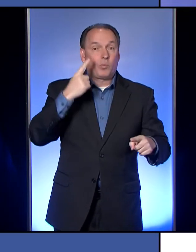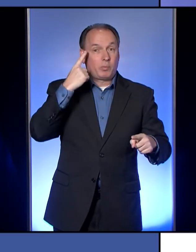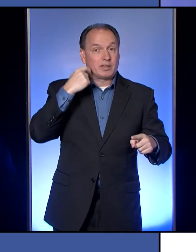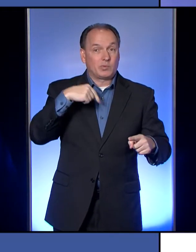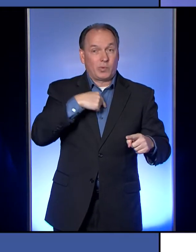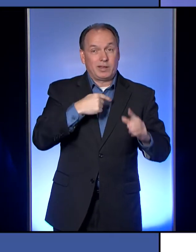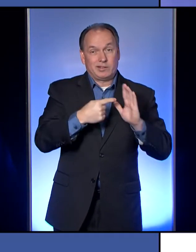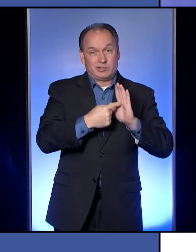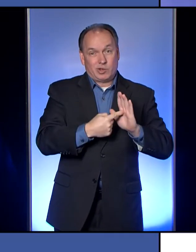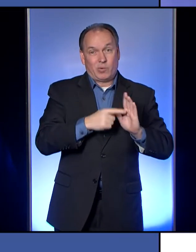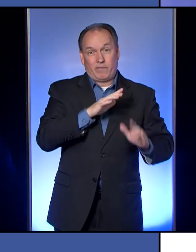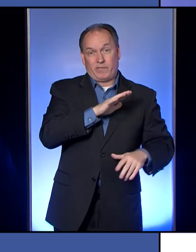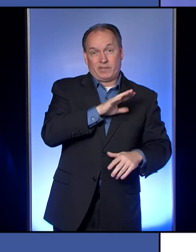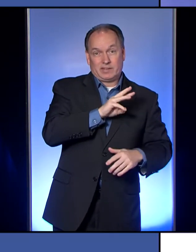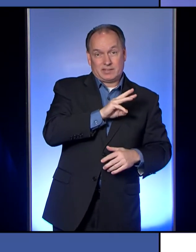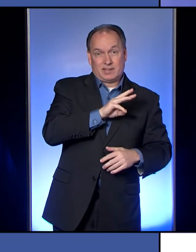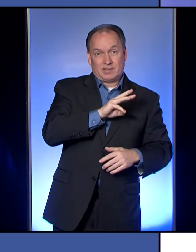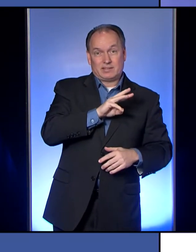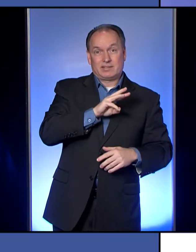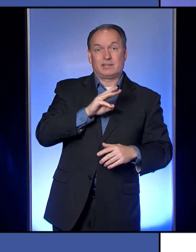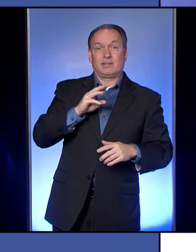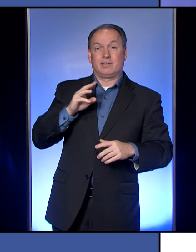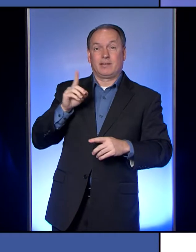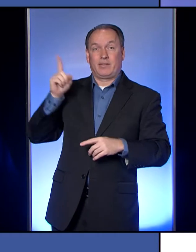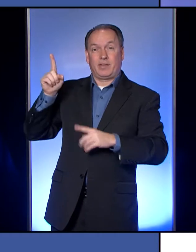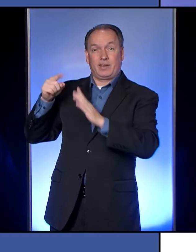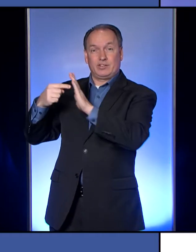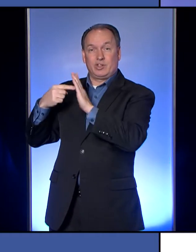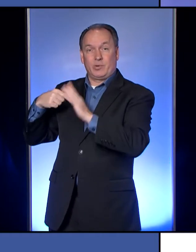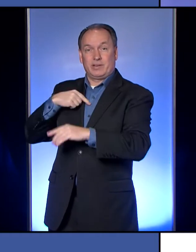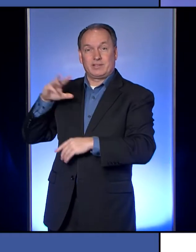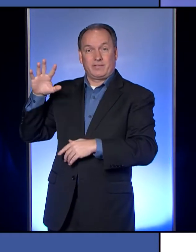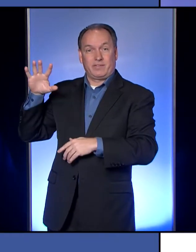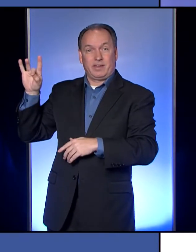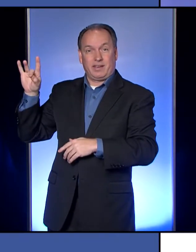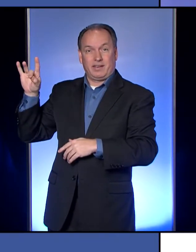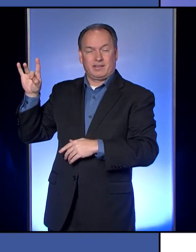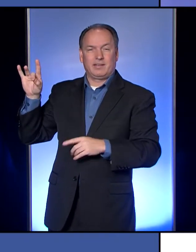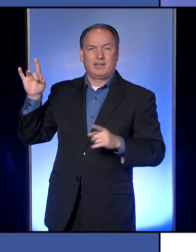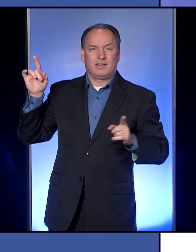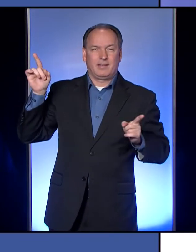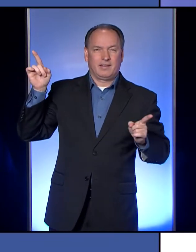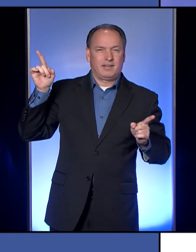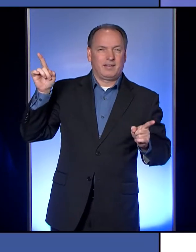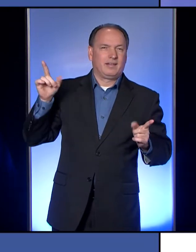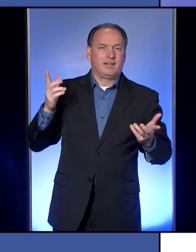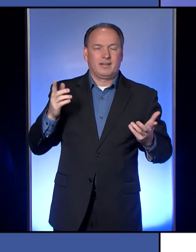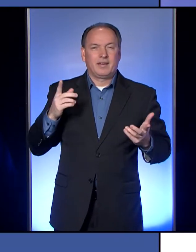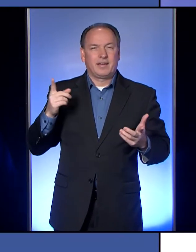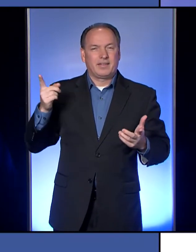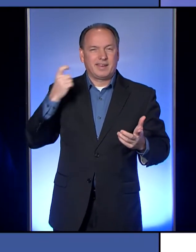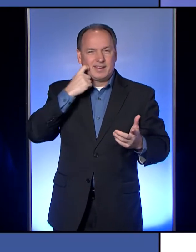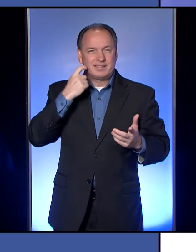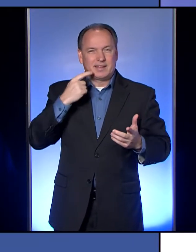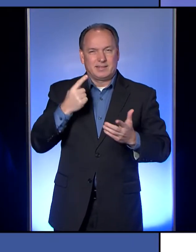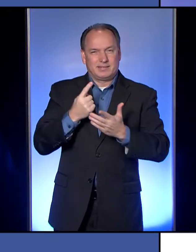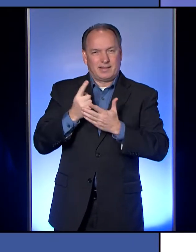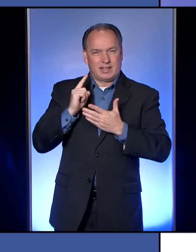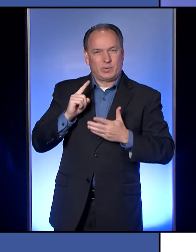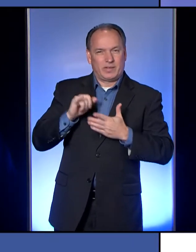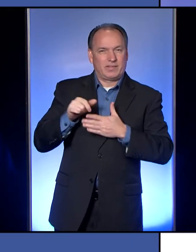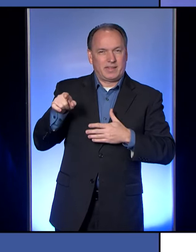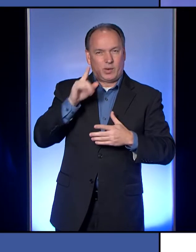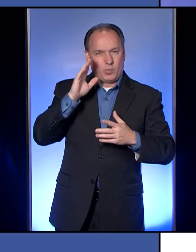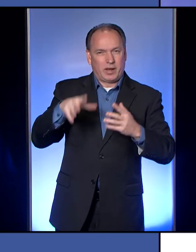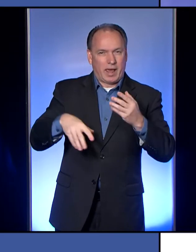cases and they're showing us a 58. And they had said earlier in the week that at some point they were